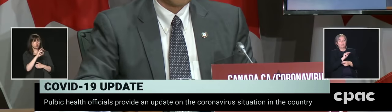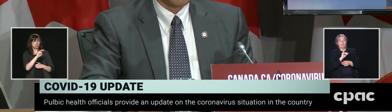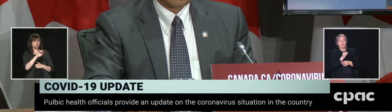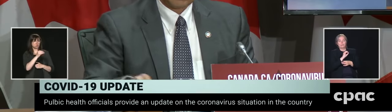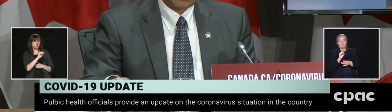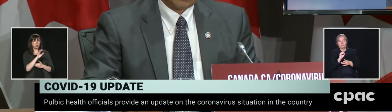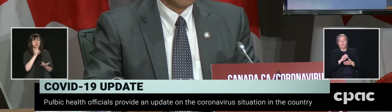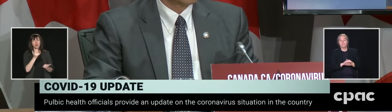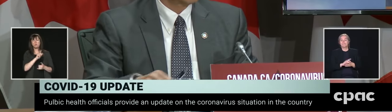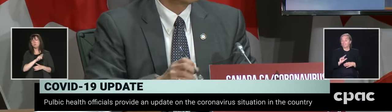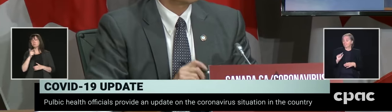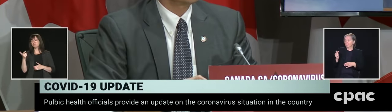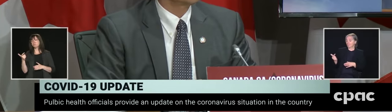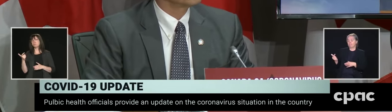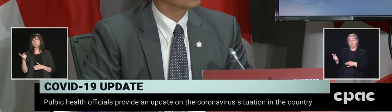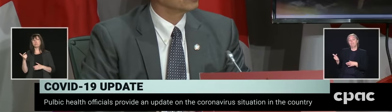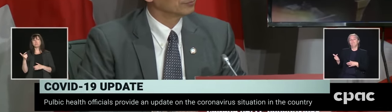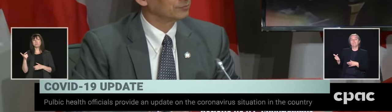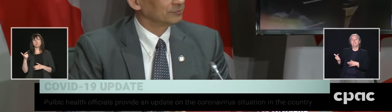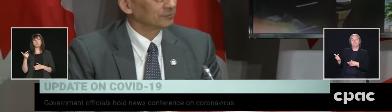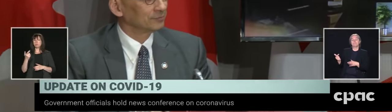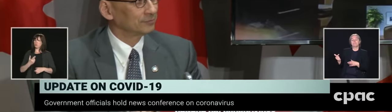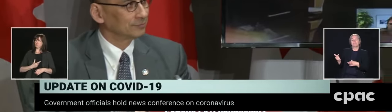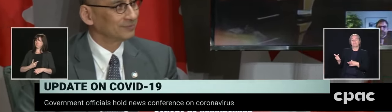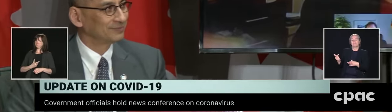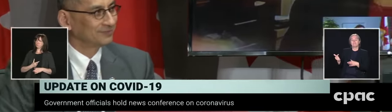to Carla Qualtrough. Carla, please.